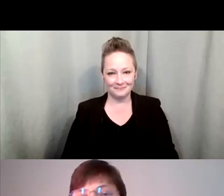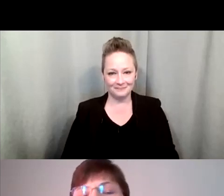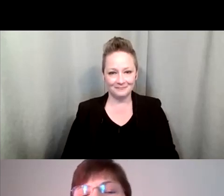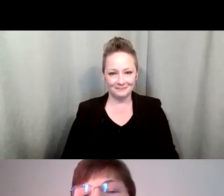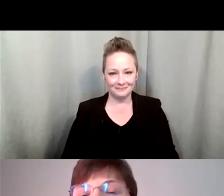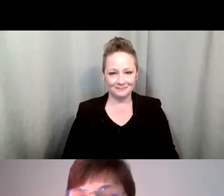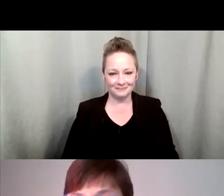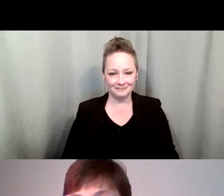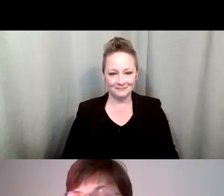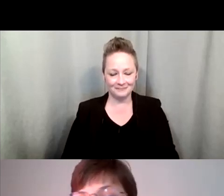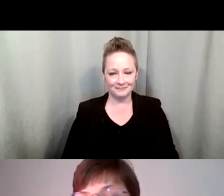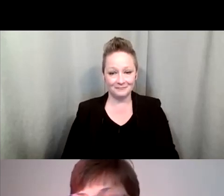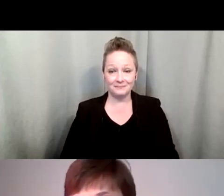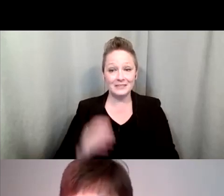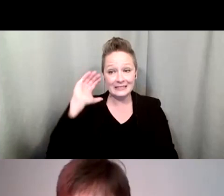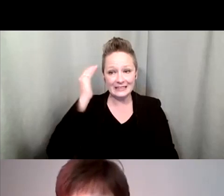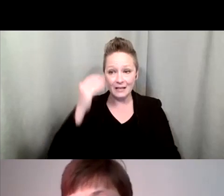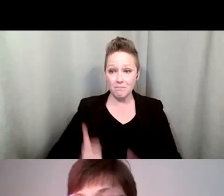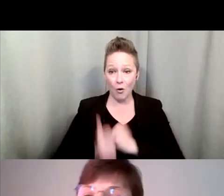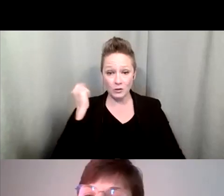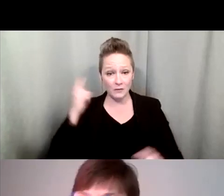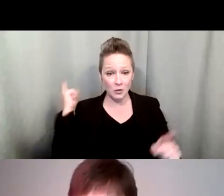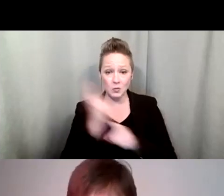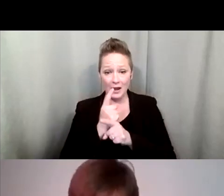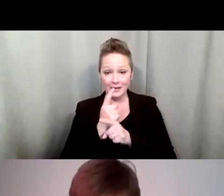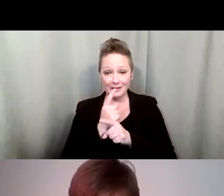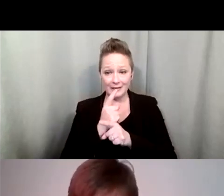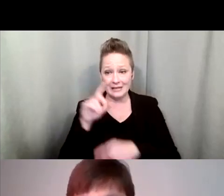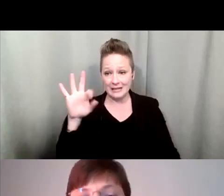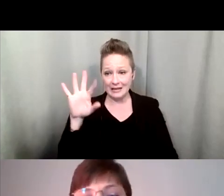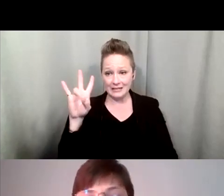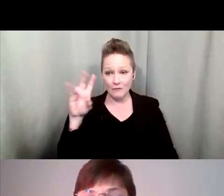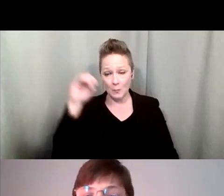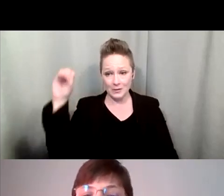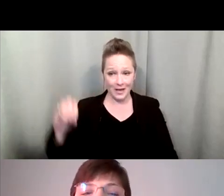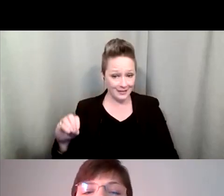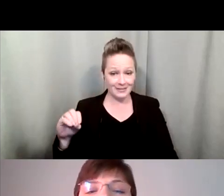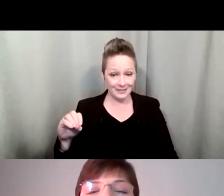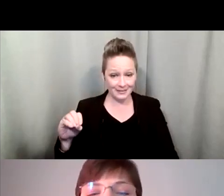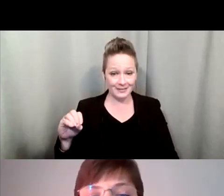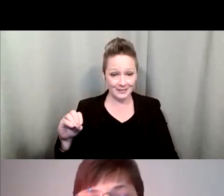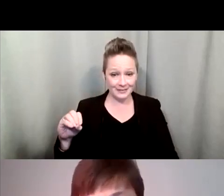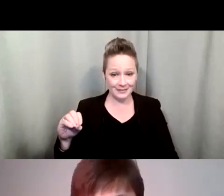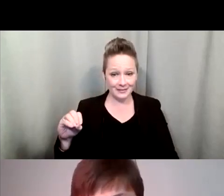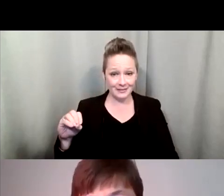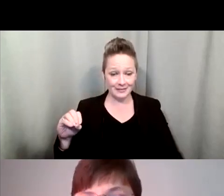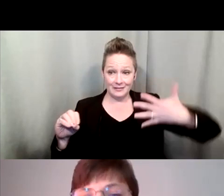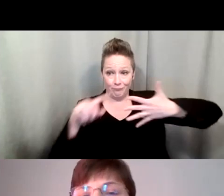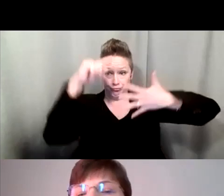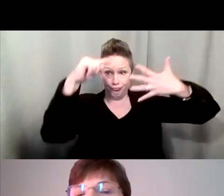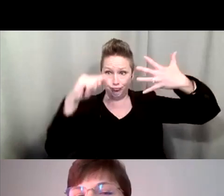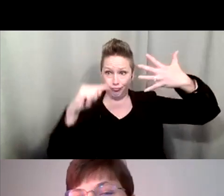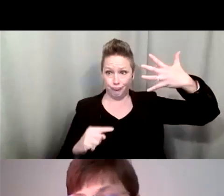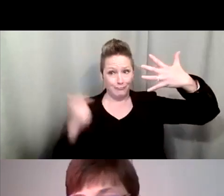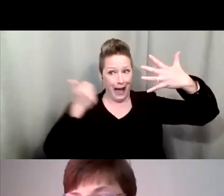It looks like most of you got it right. 97% is any of these options pending